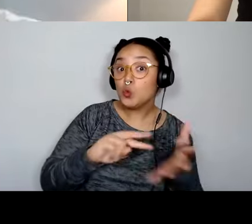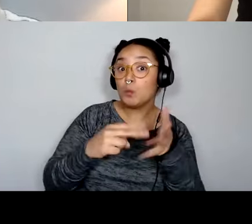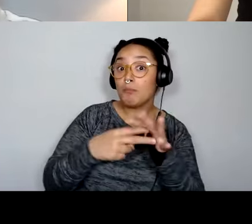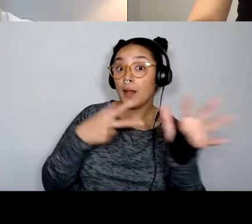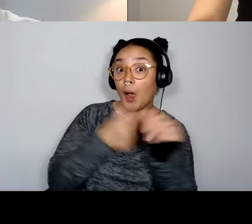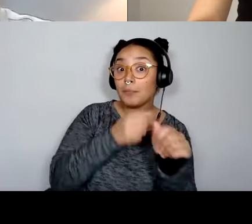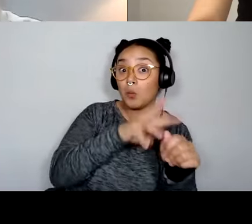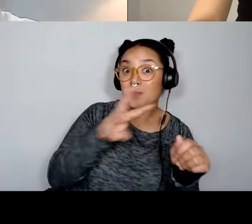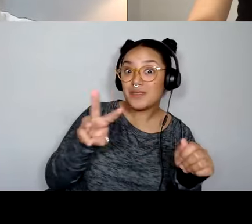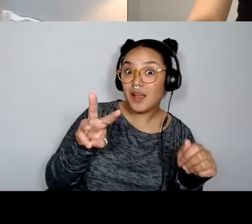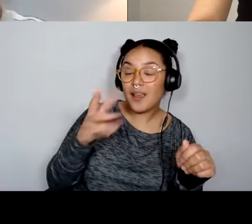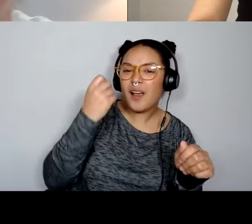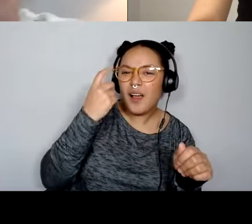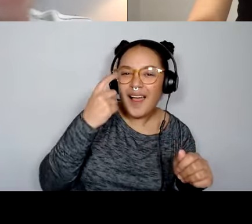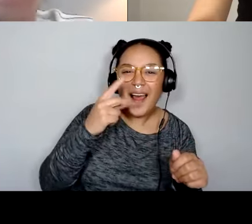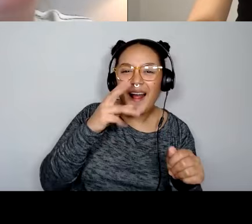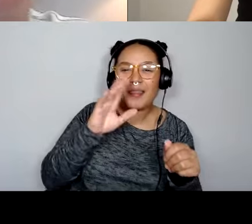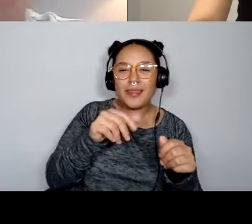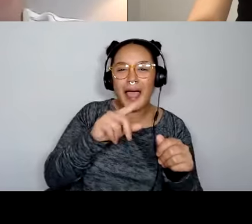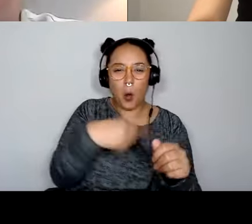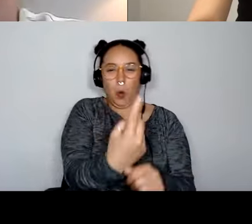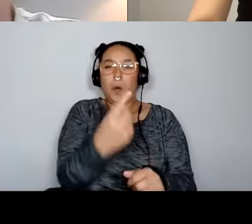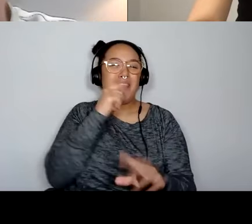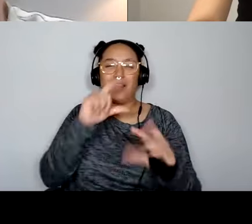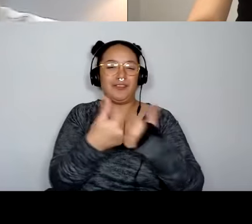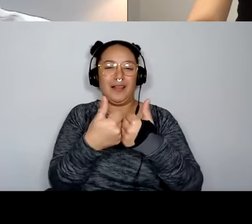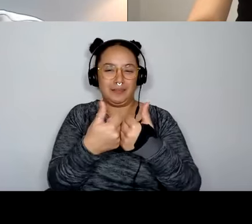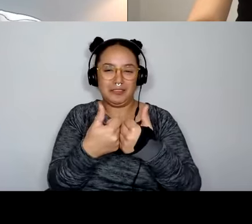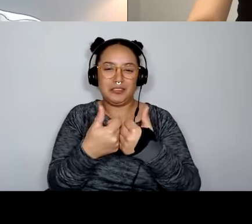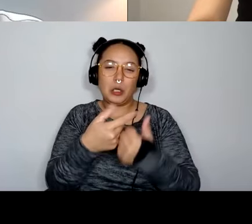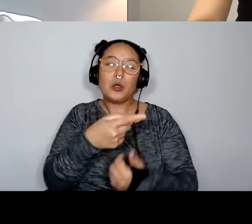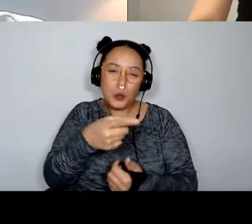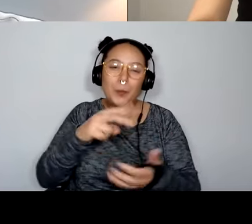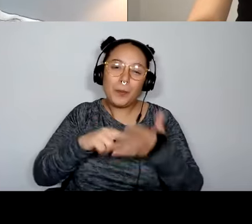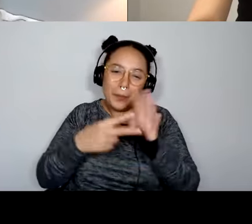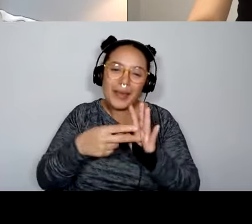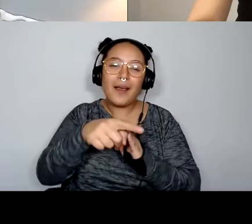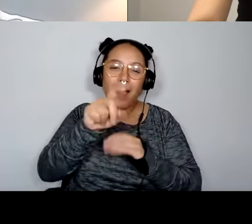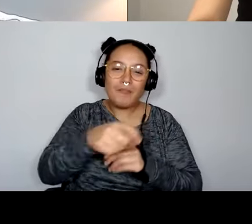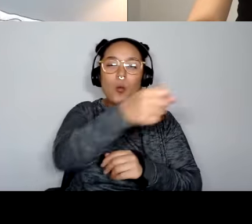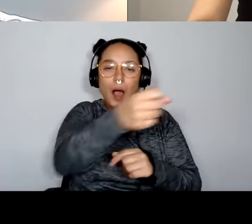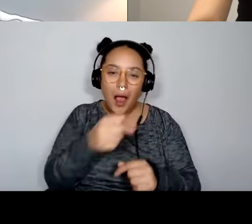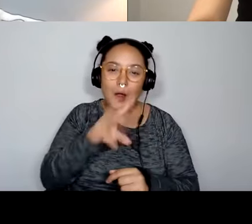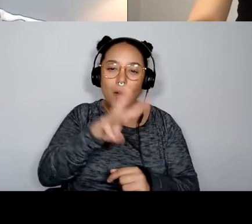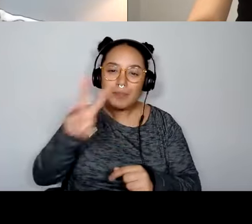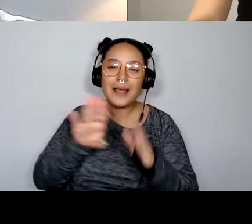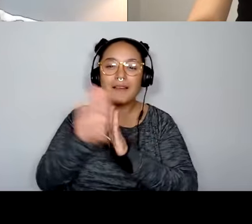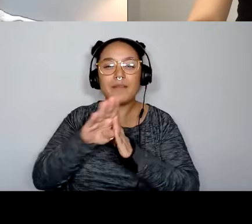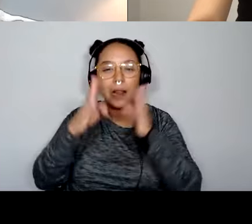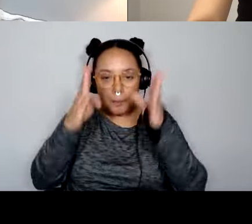that's not the challenge in and of itself. What you need there is to hire a developer, a web developer who can work on your website.